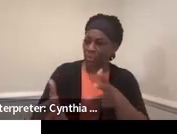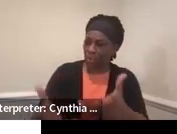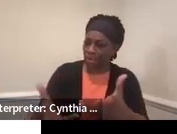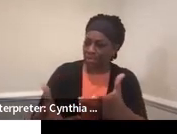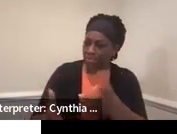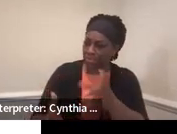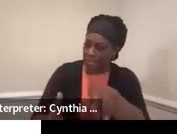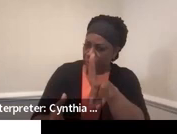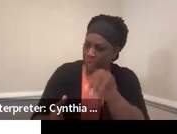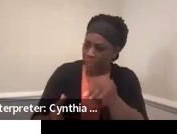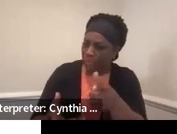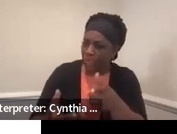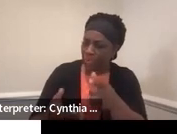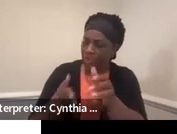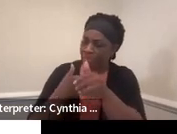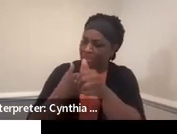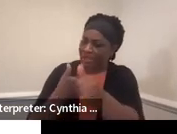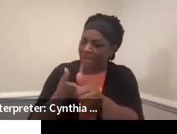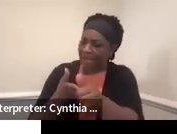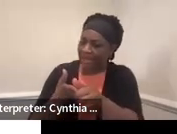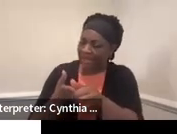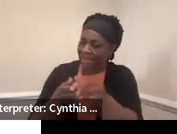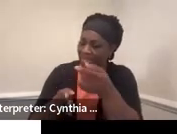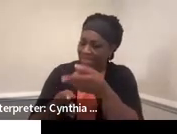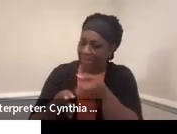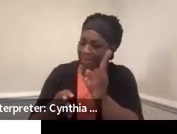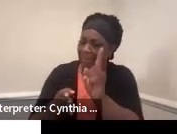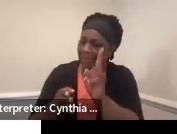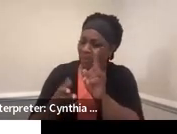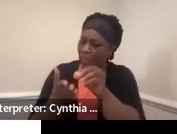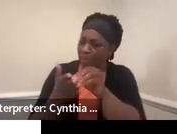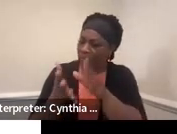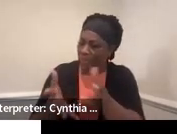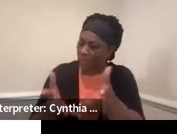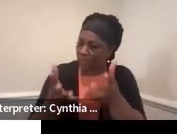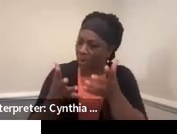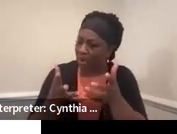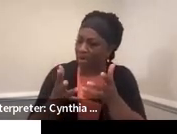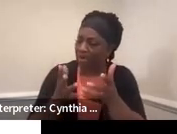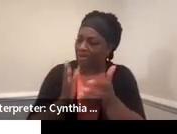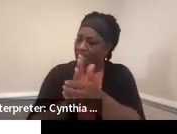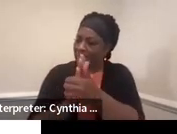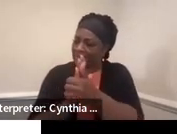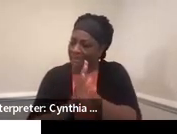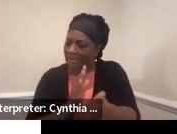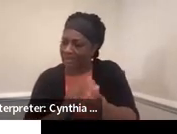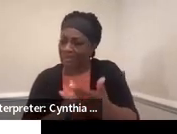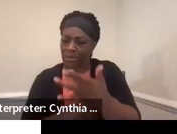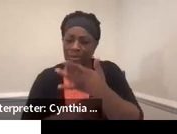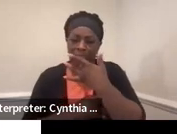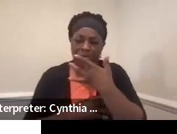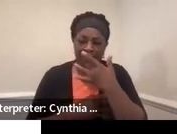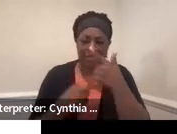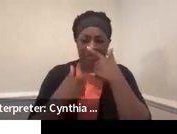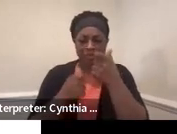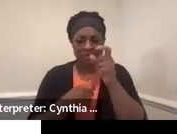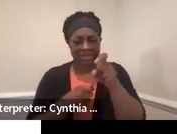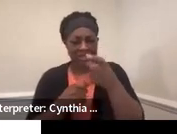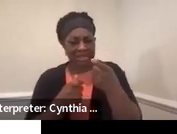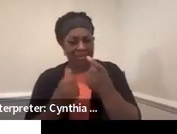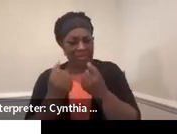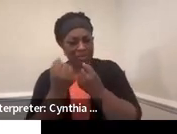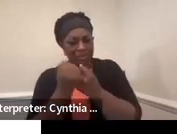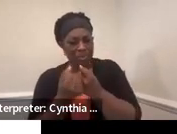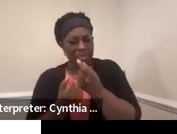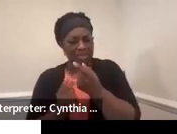to do. We need to be guided by what the students' strengths, preference, interests, and needs are. And we